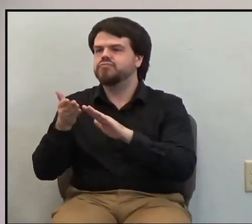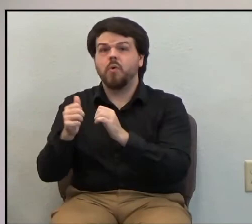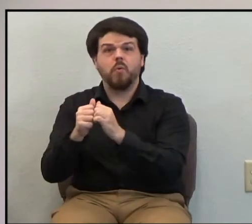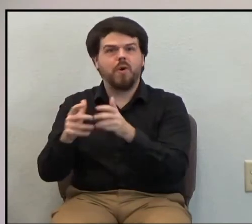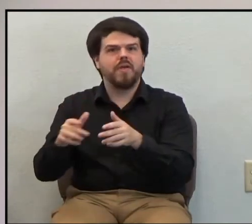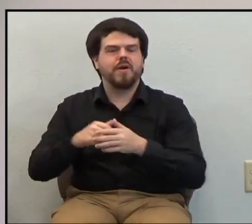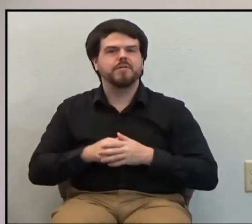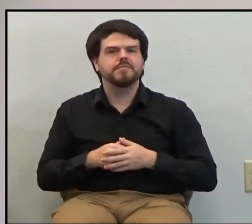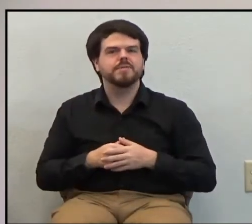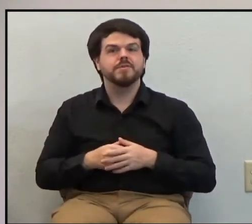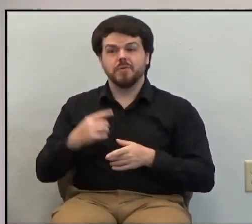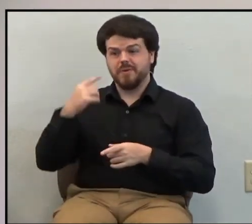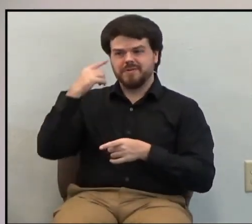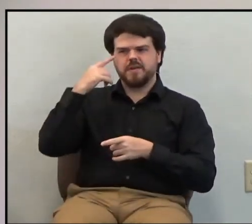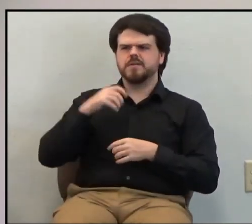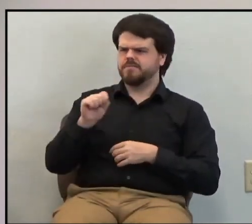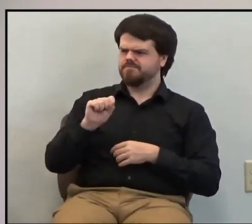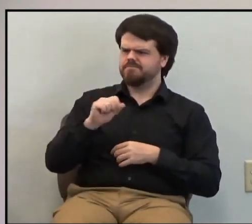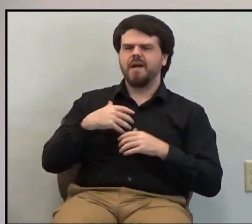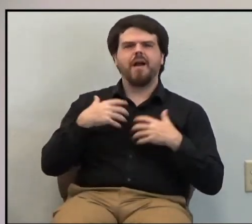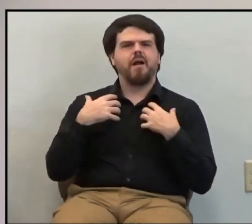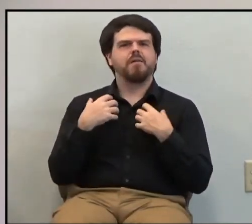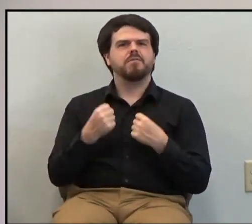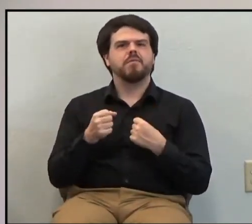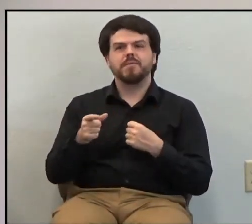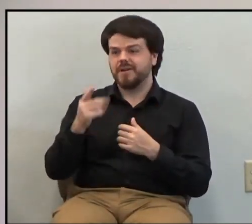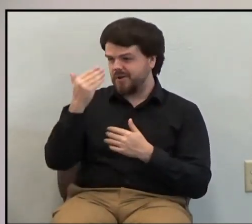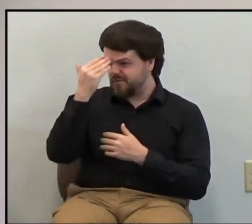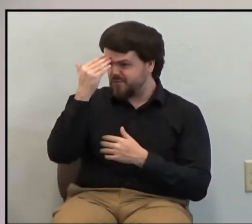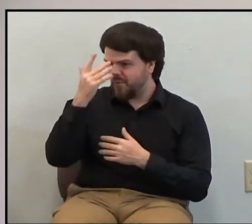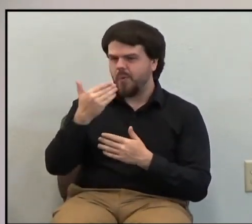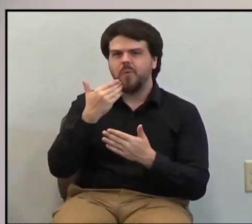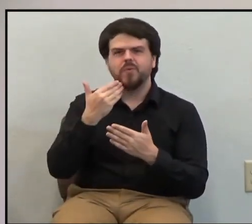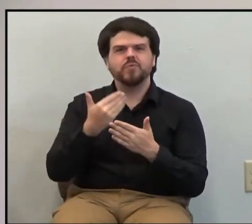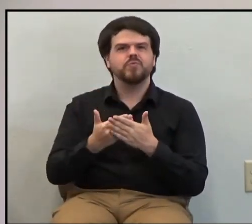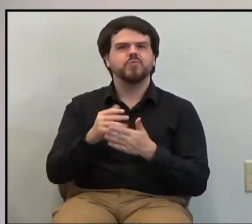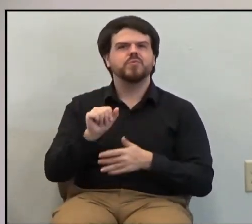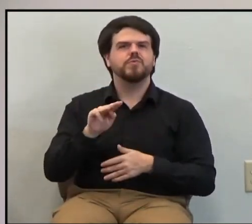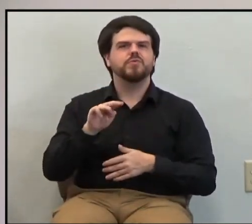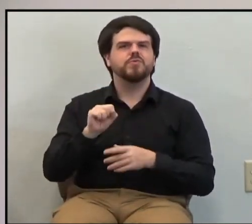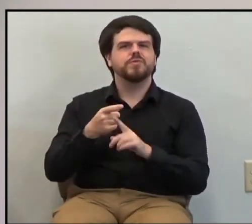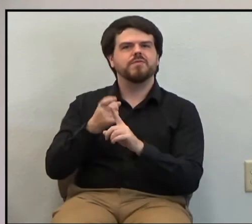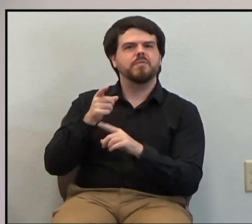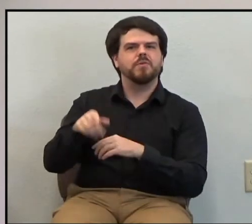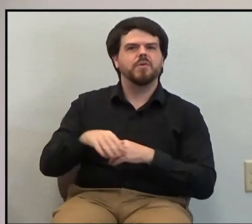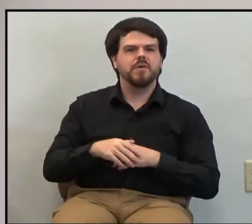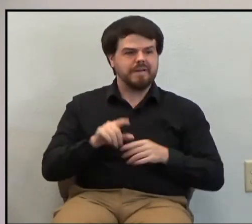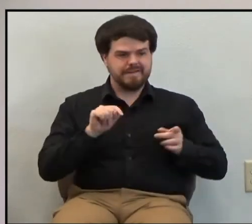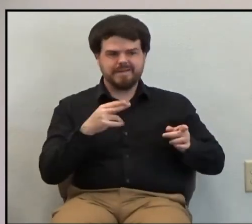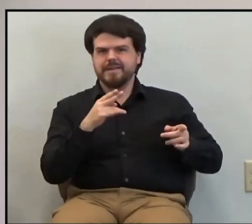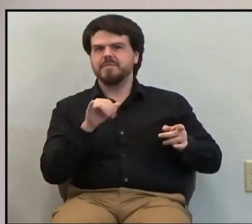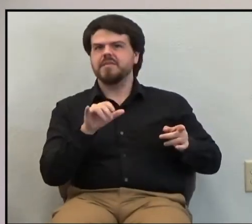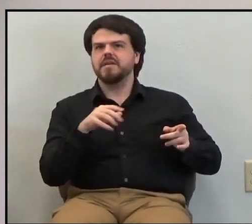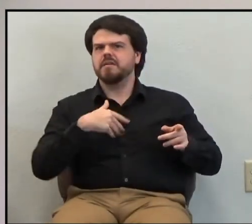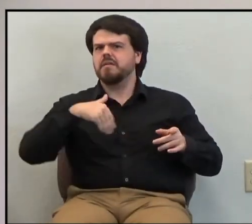he says with confidence that I may be cheered when I receive news about you. Timothy hadn't gone yet,